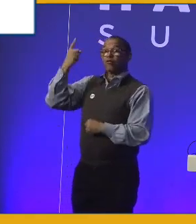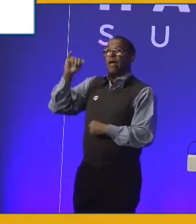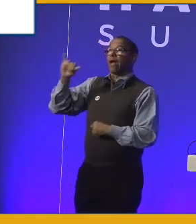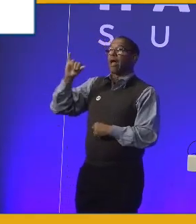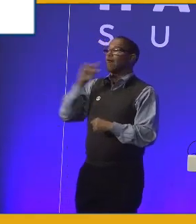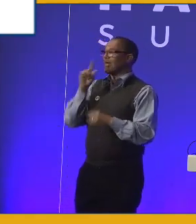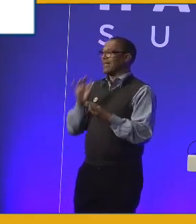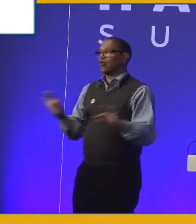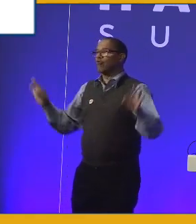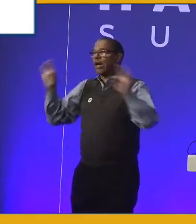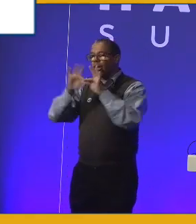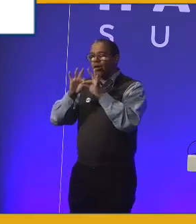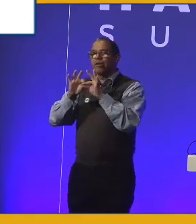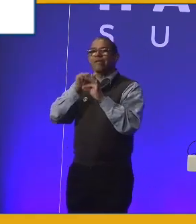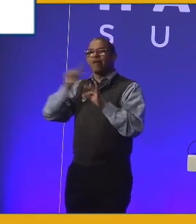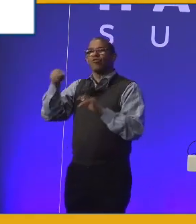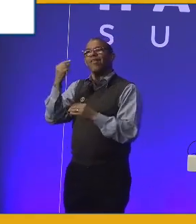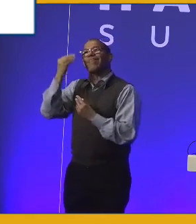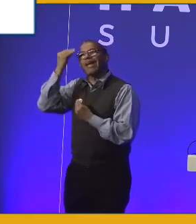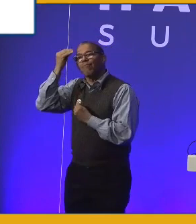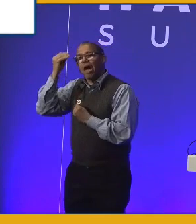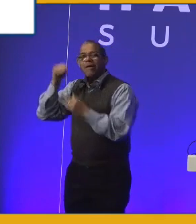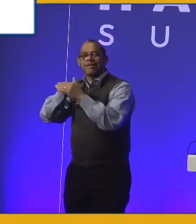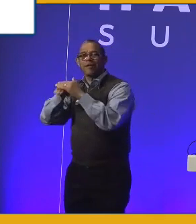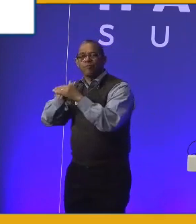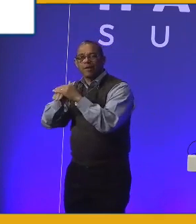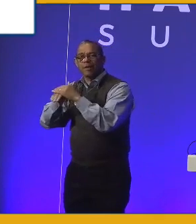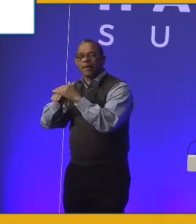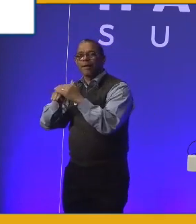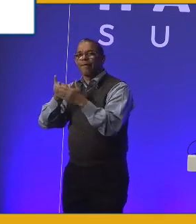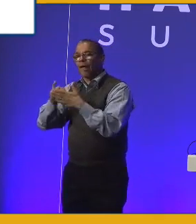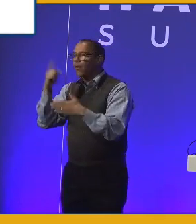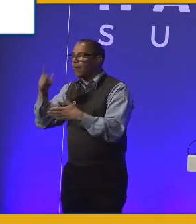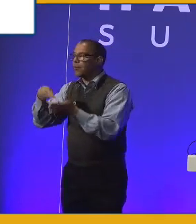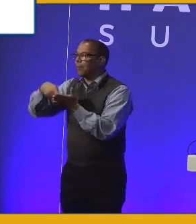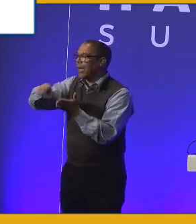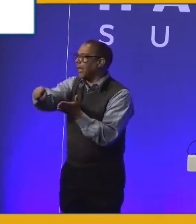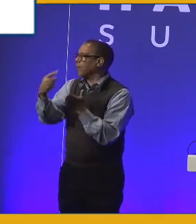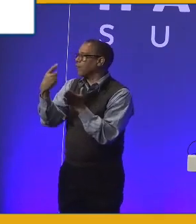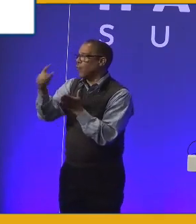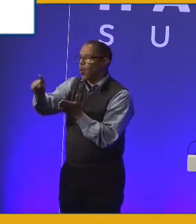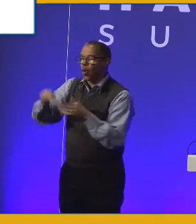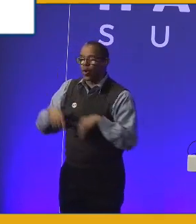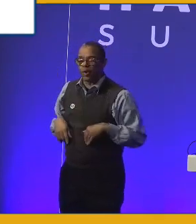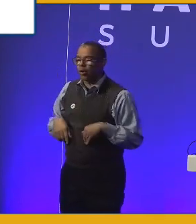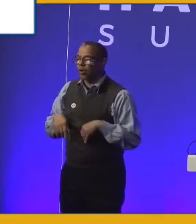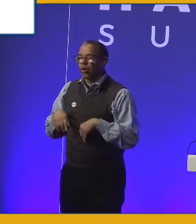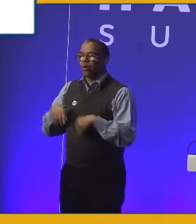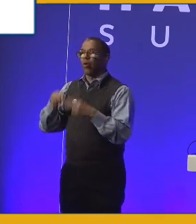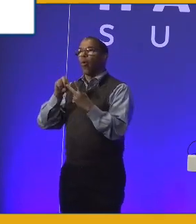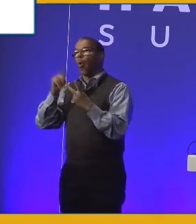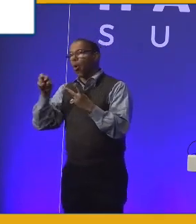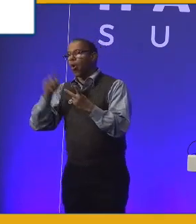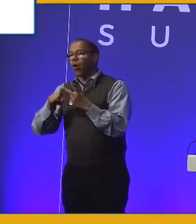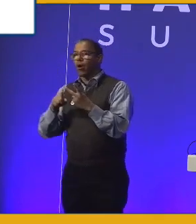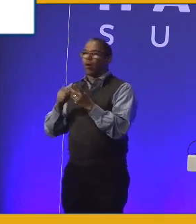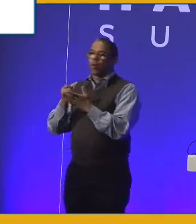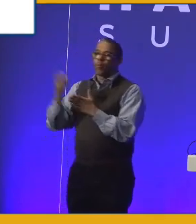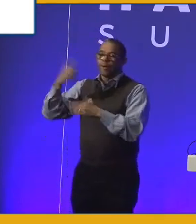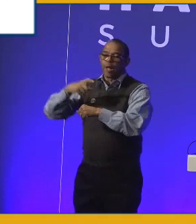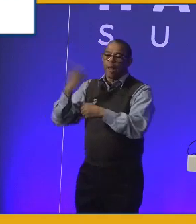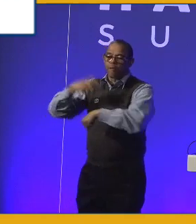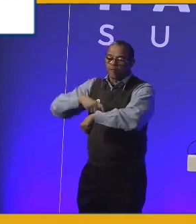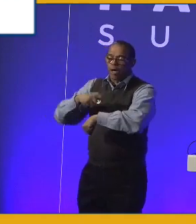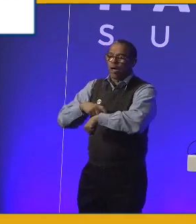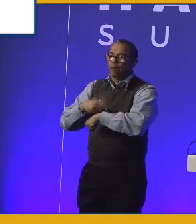not just think about accessibility as something that you have to pay money for, or that have to spend lots of time on. Sometimes